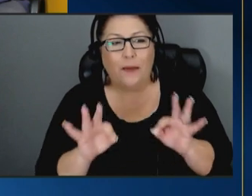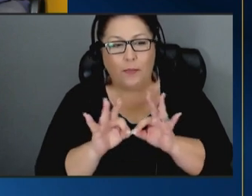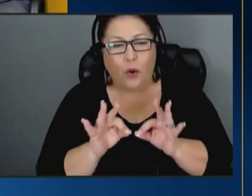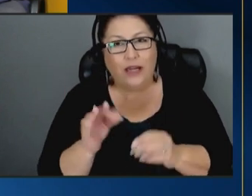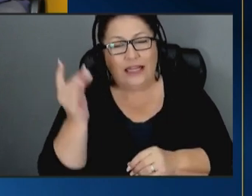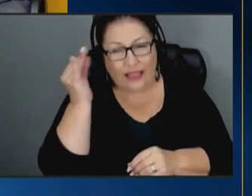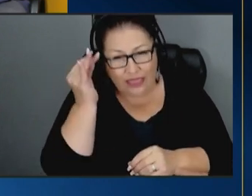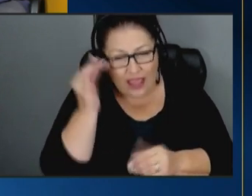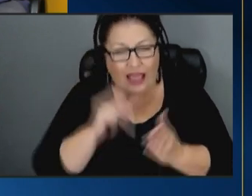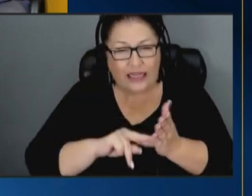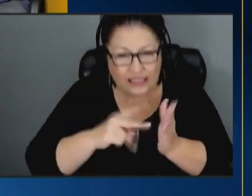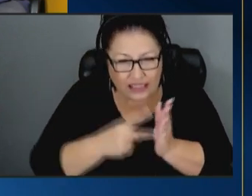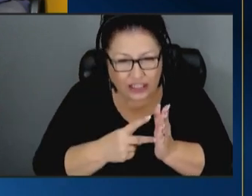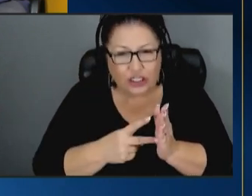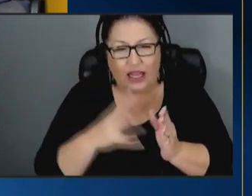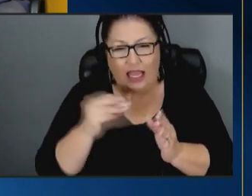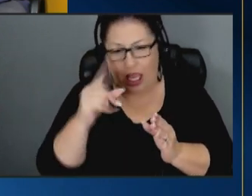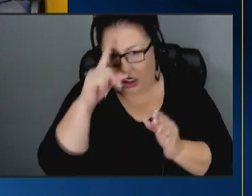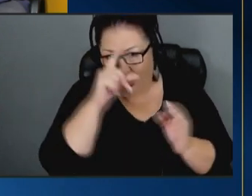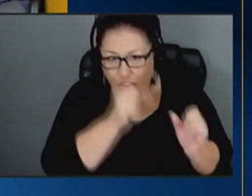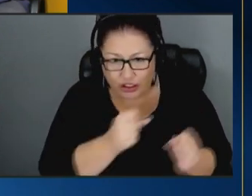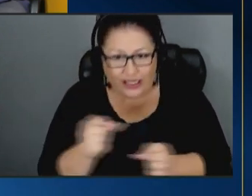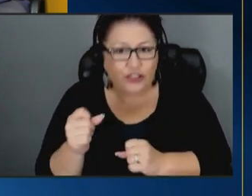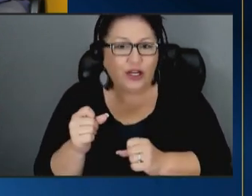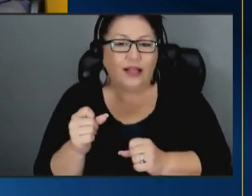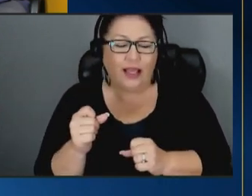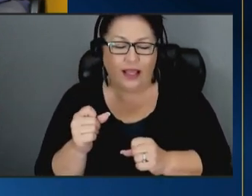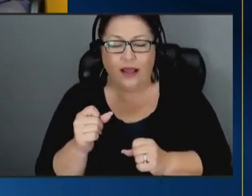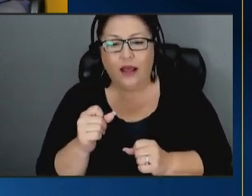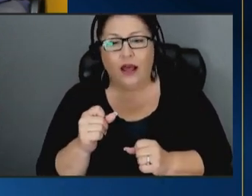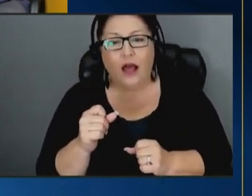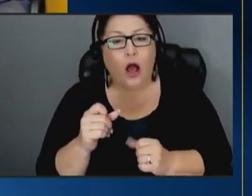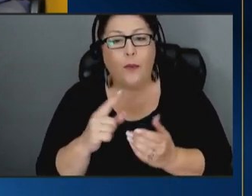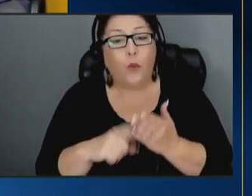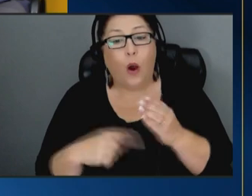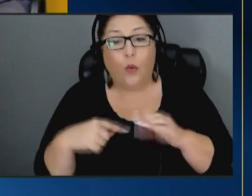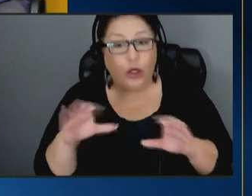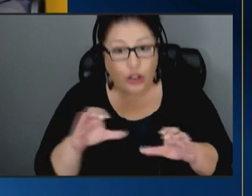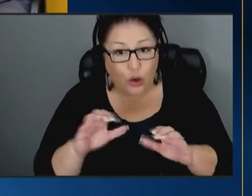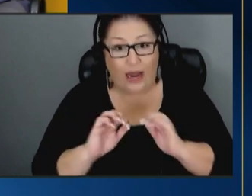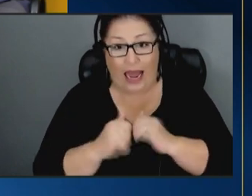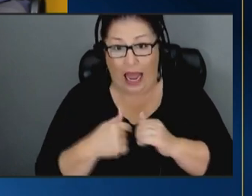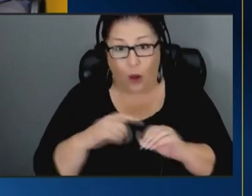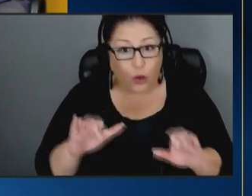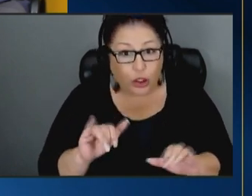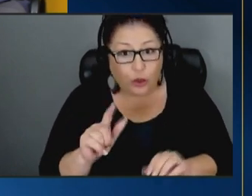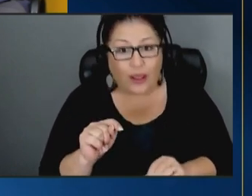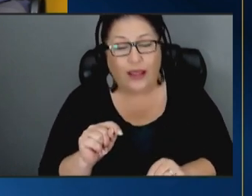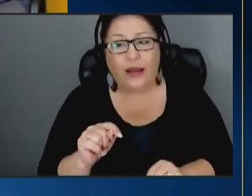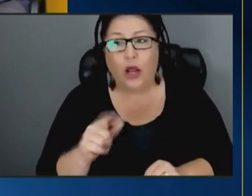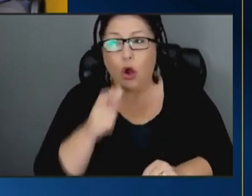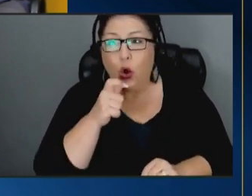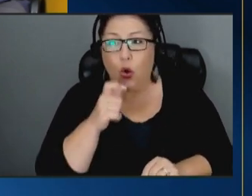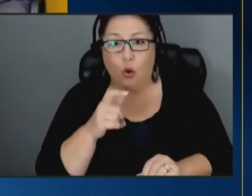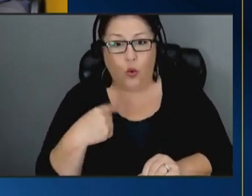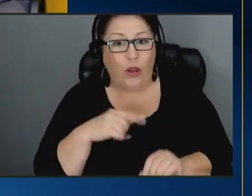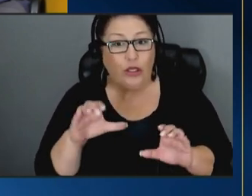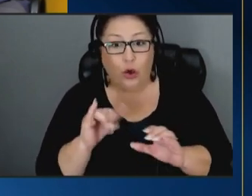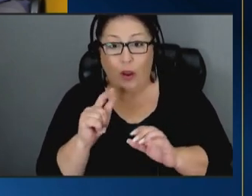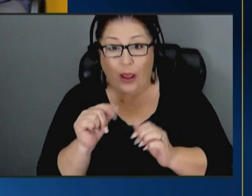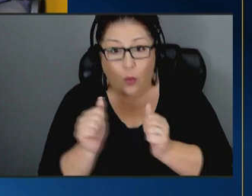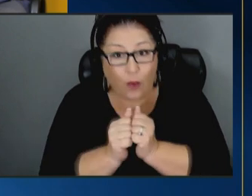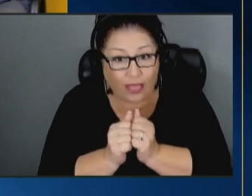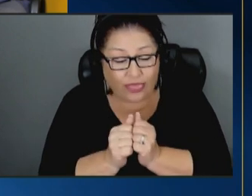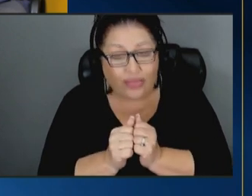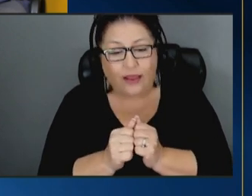intentionally and strategically about um what we're doing how we're doing who we're doing it with and